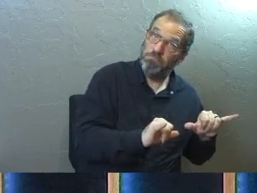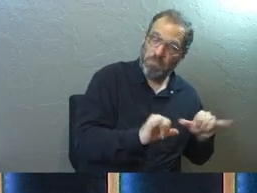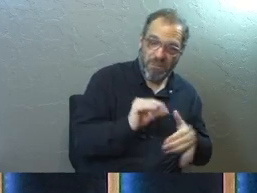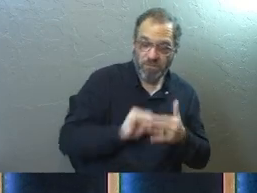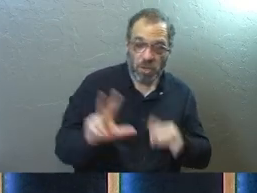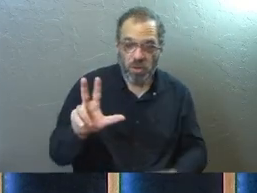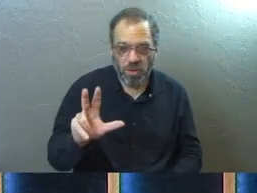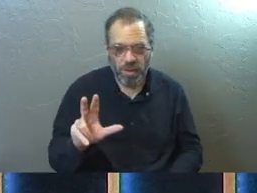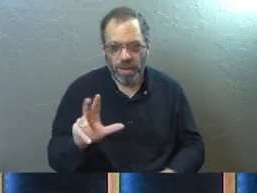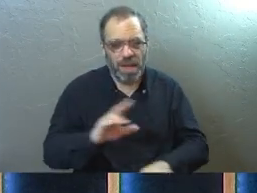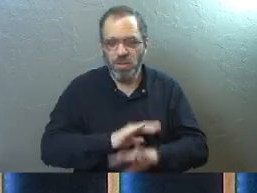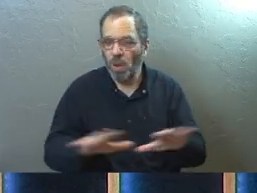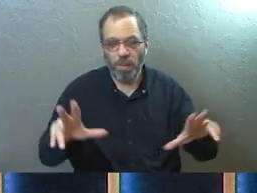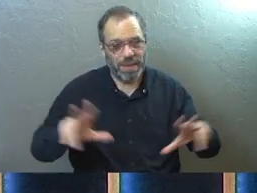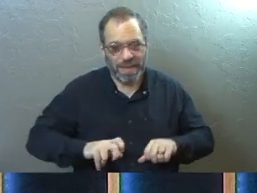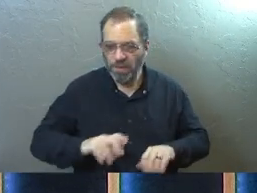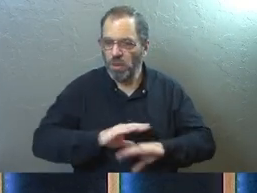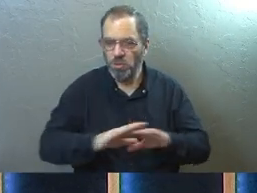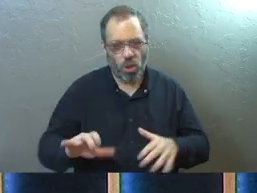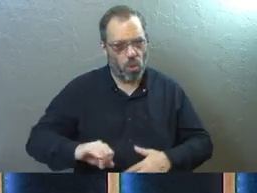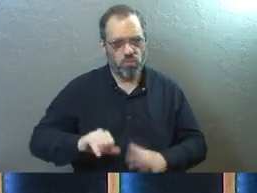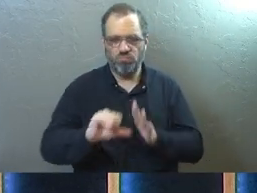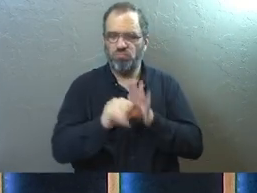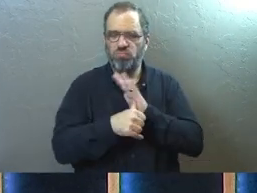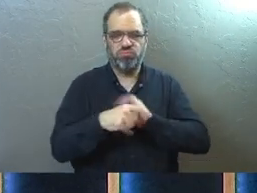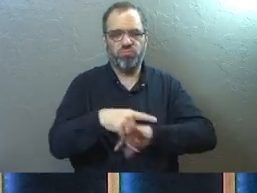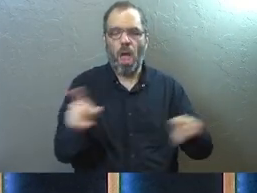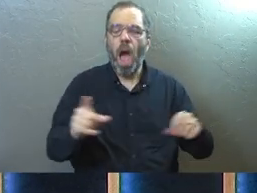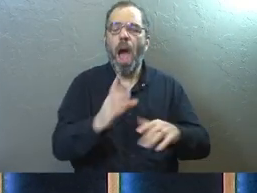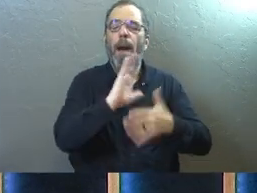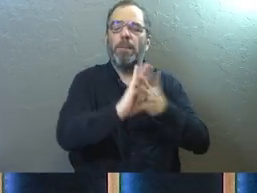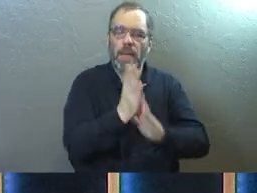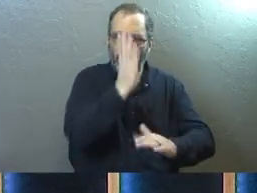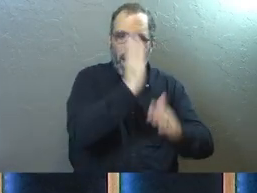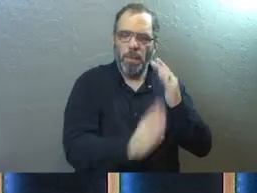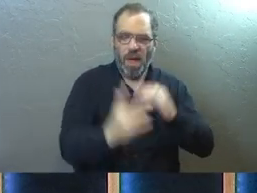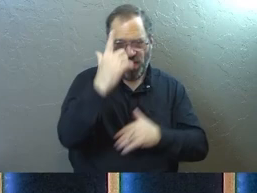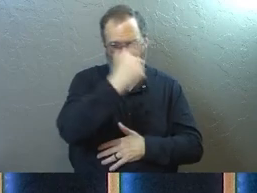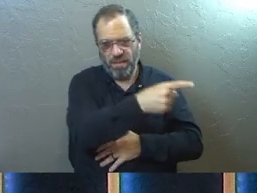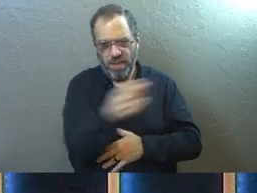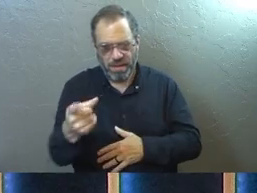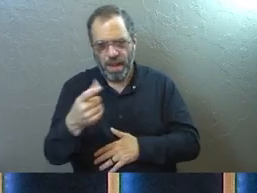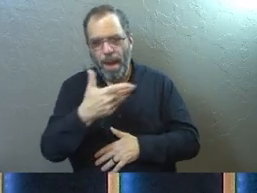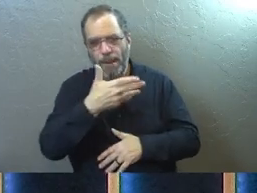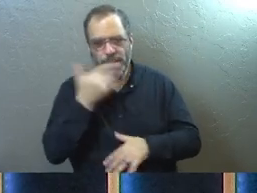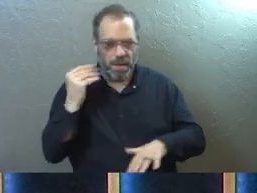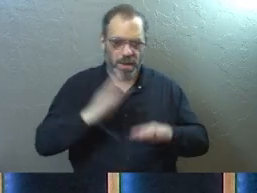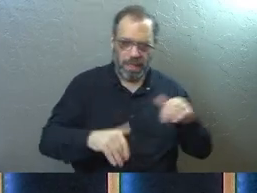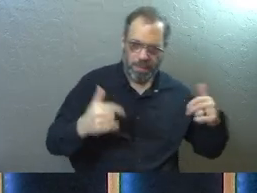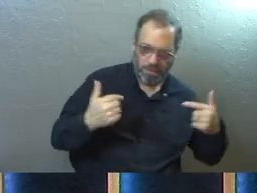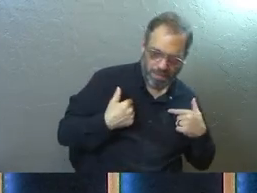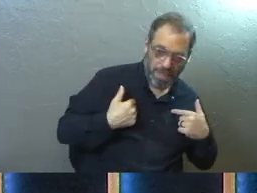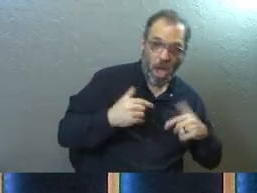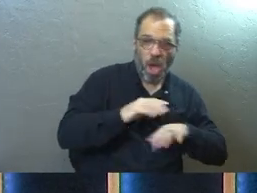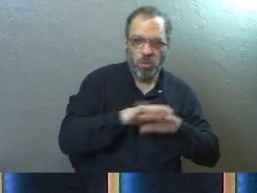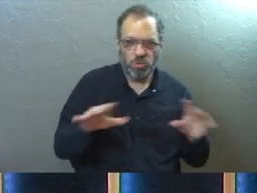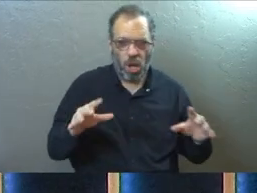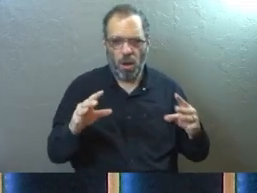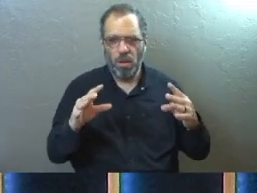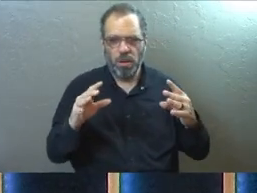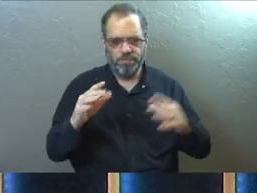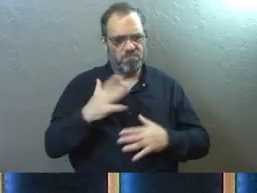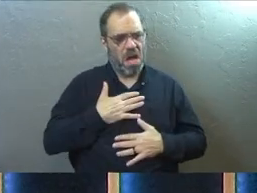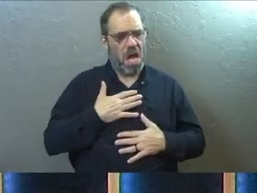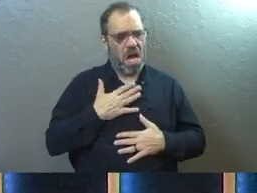Verse three, don't be selfish. Don't try to impress others. Be humble, thinking of others as better than yourselves. Don't look out